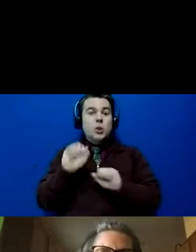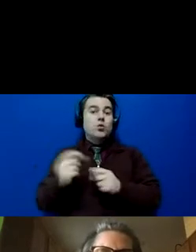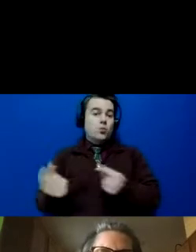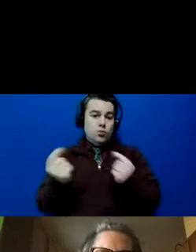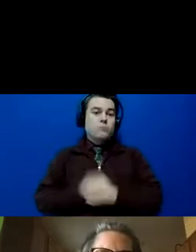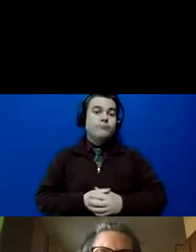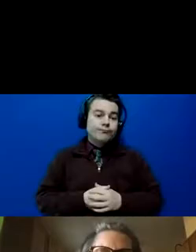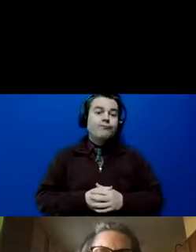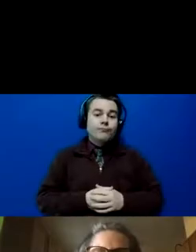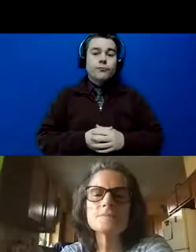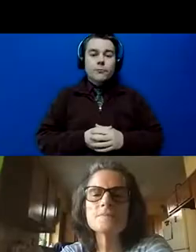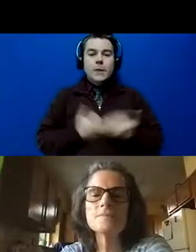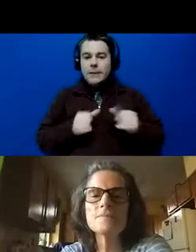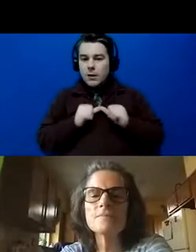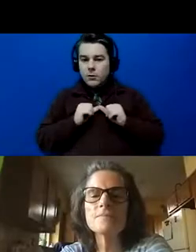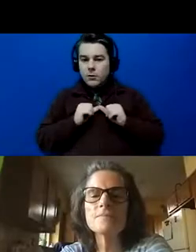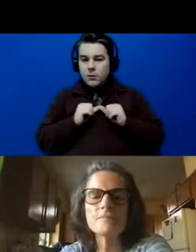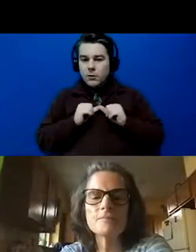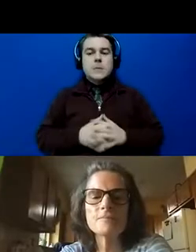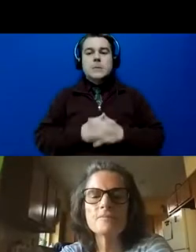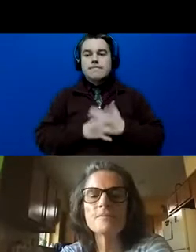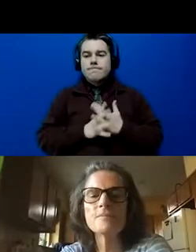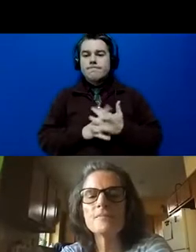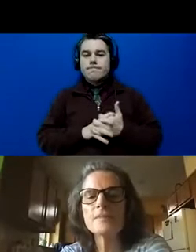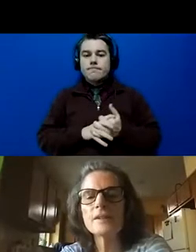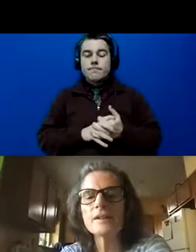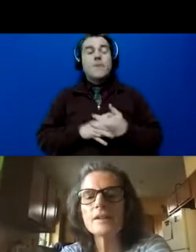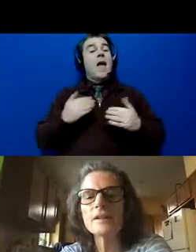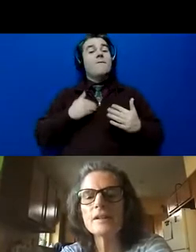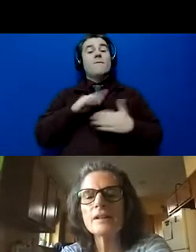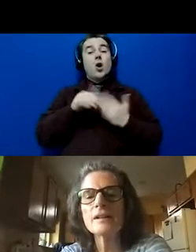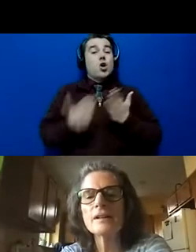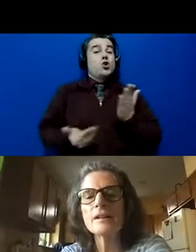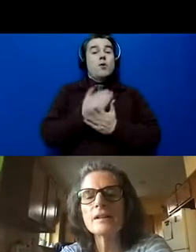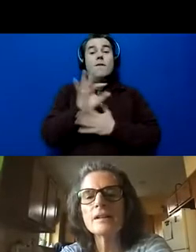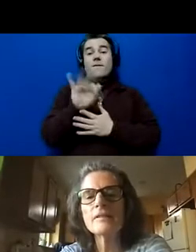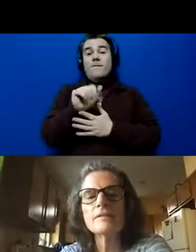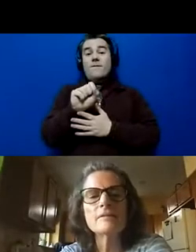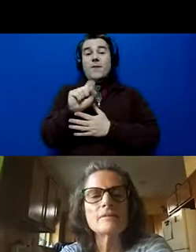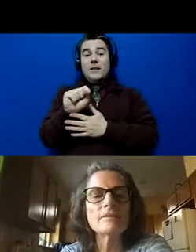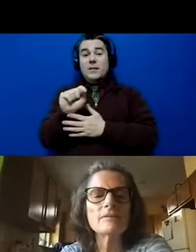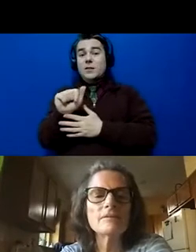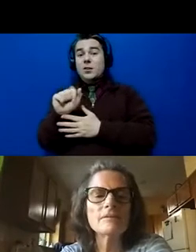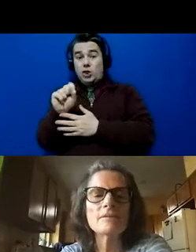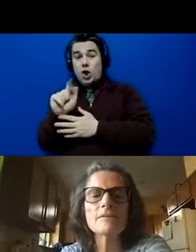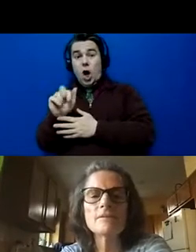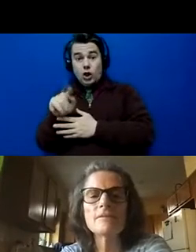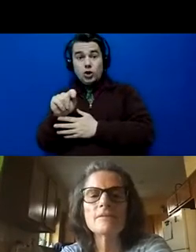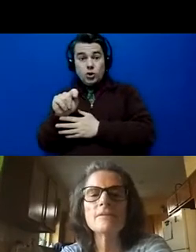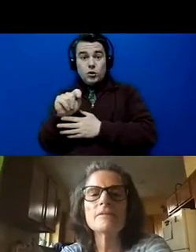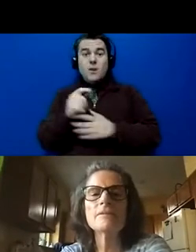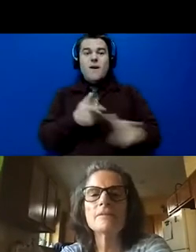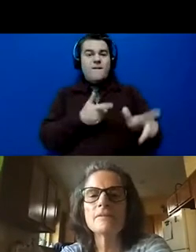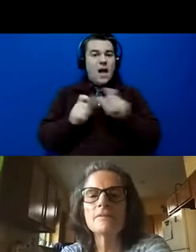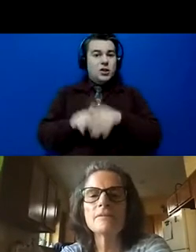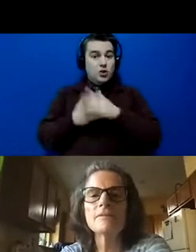Okay. Let me keep going here. There's an all new Fast Start program. We are going to be doing more training on this. You